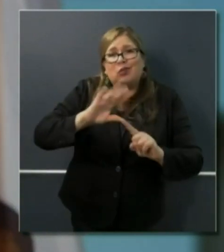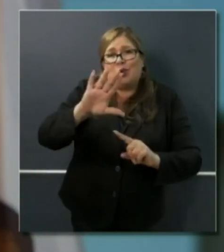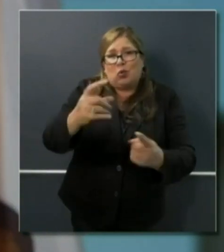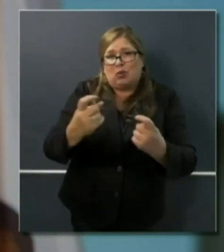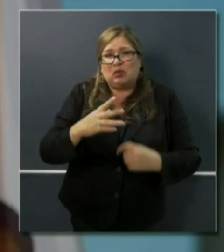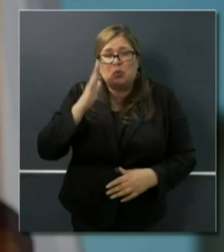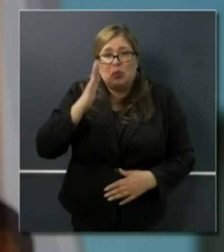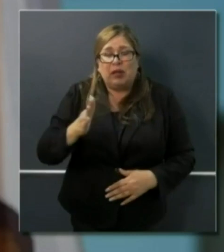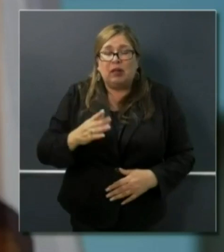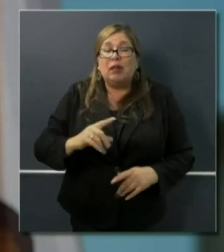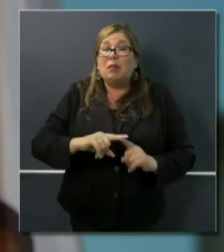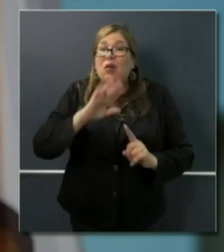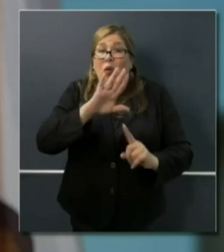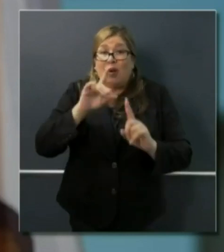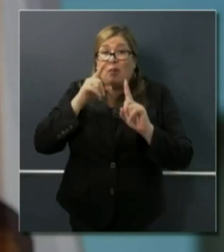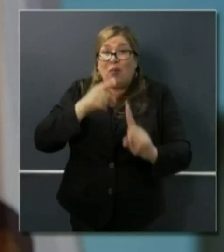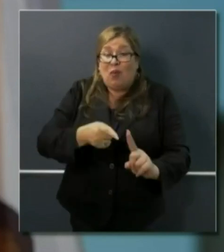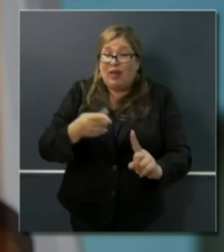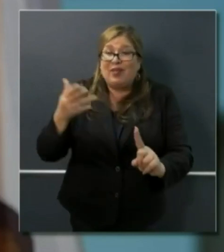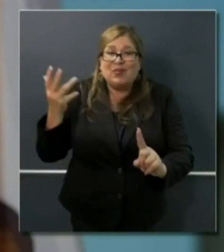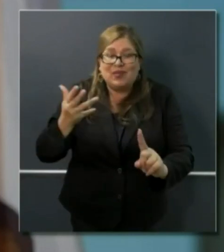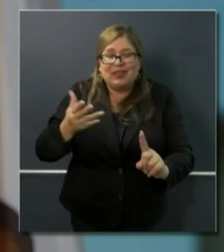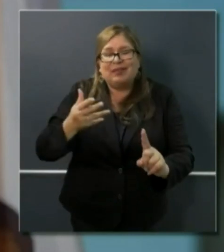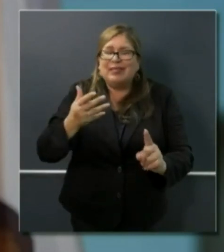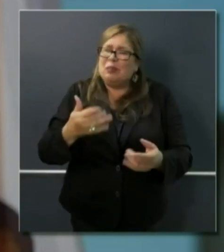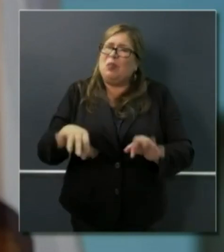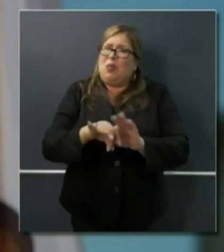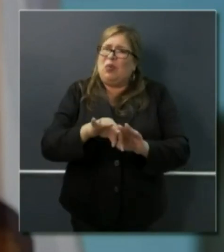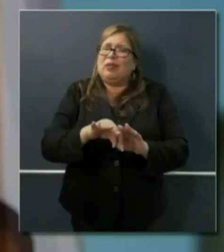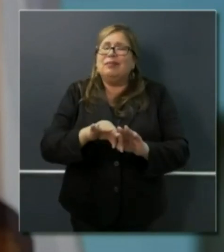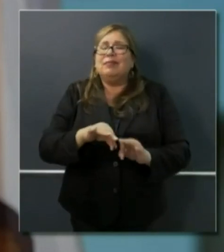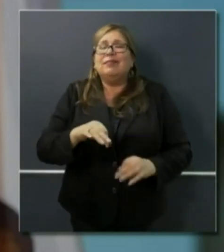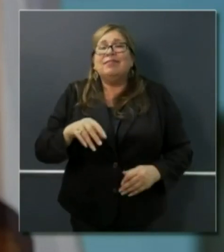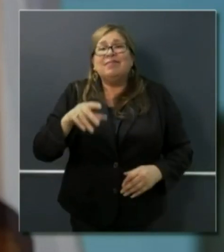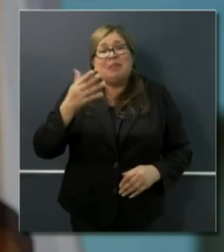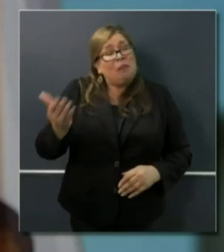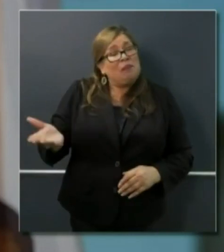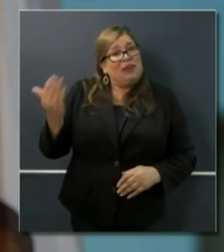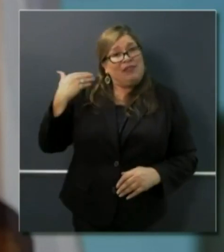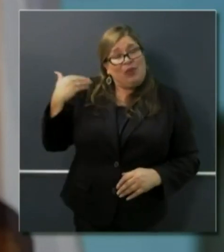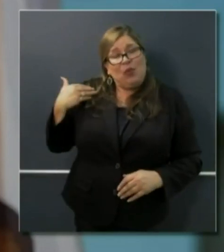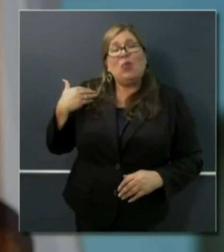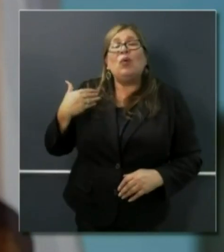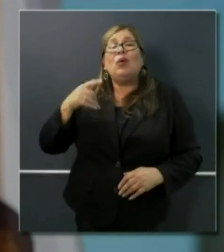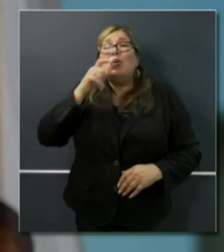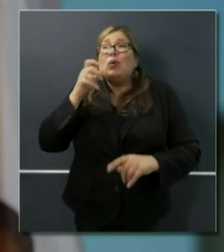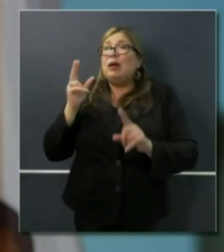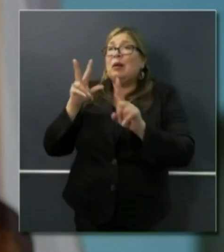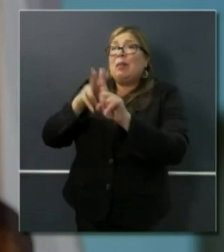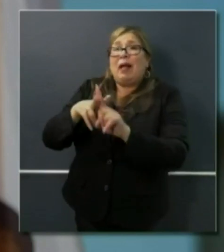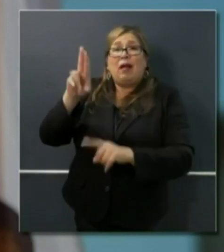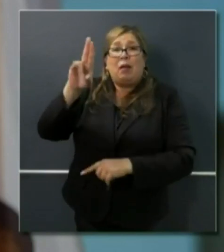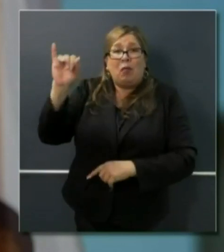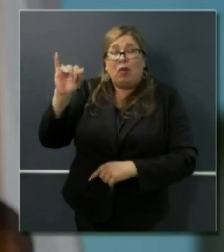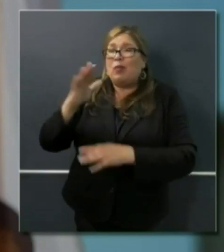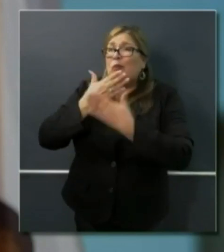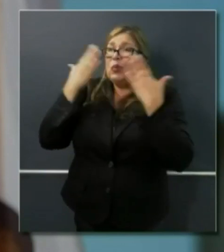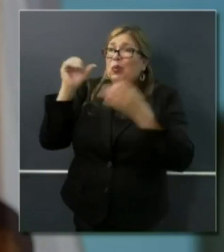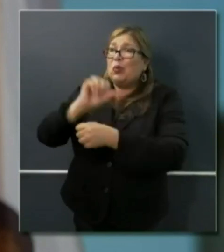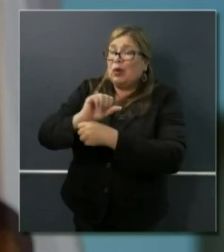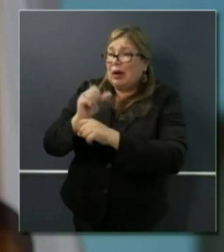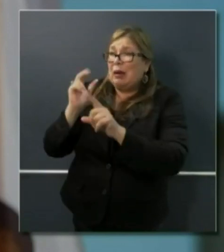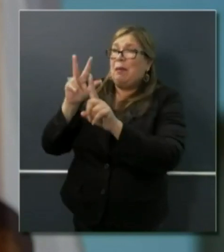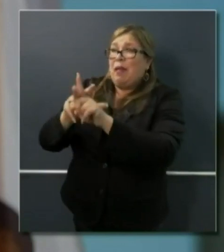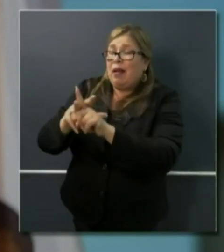really important point. We had a 21-day processing of unemployment insurance claims before this pandemic, and we're